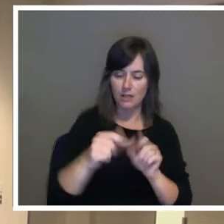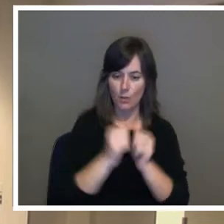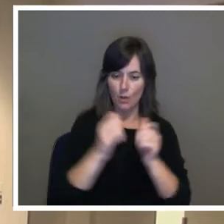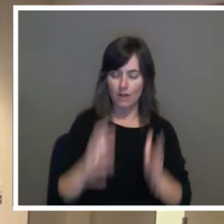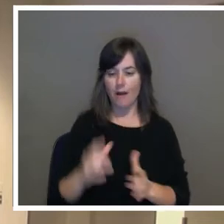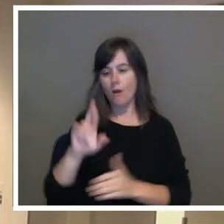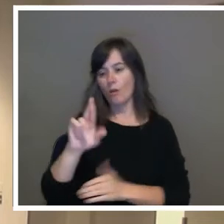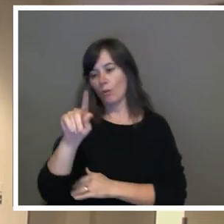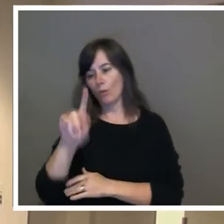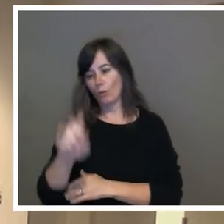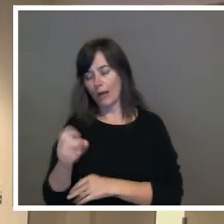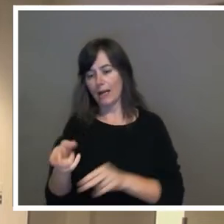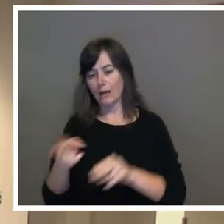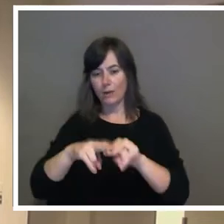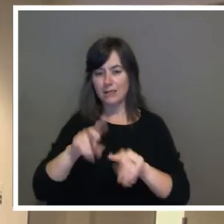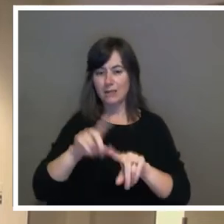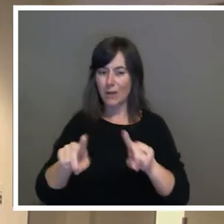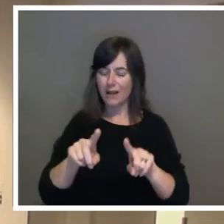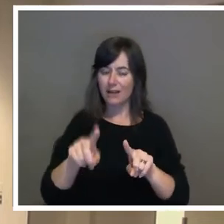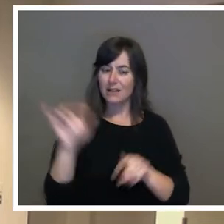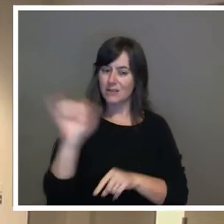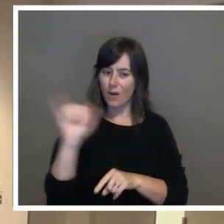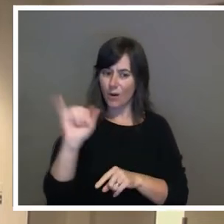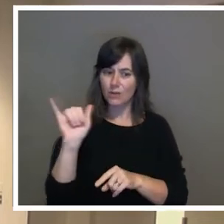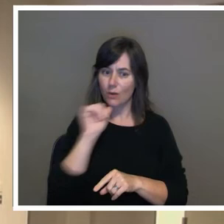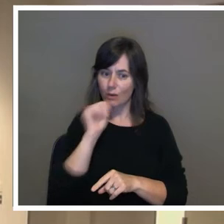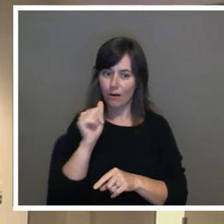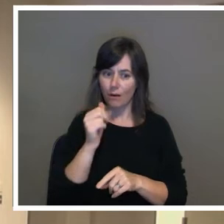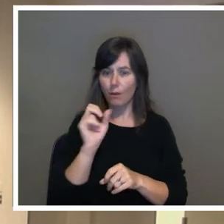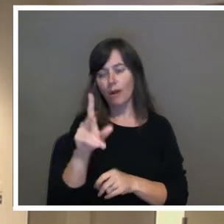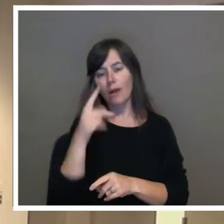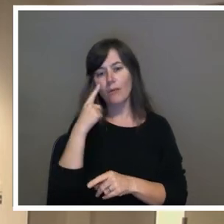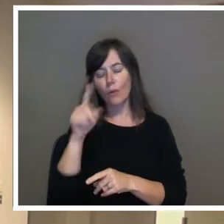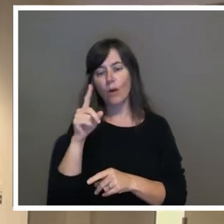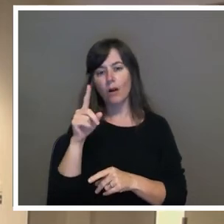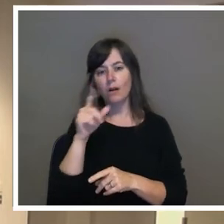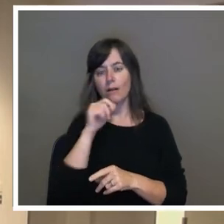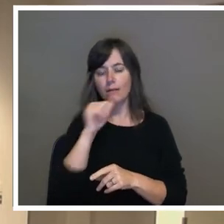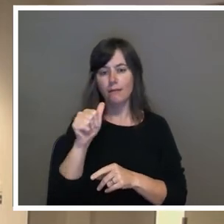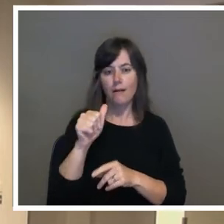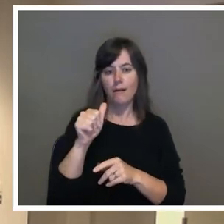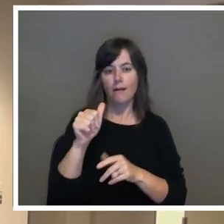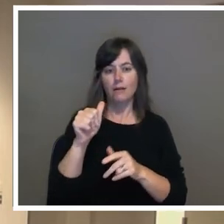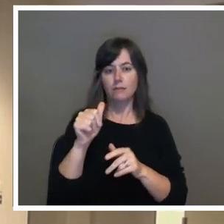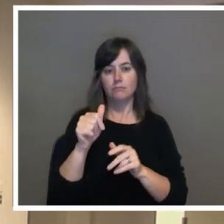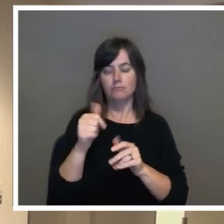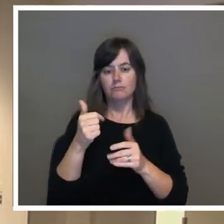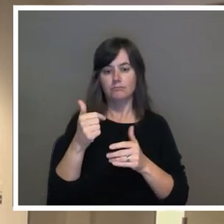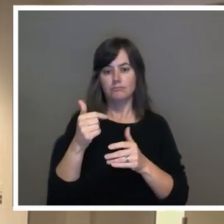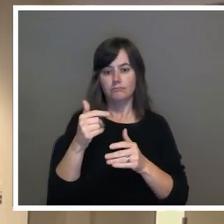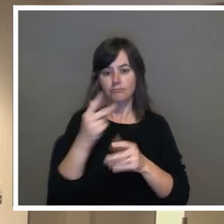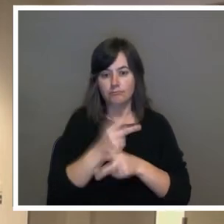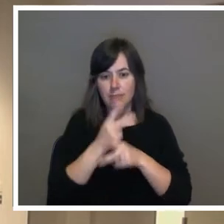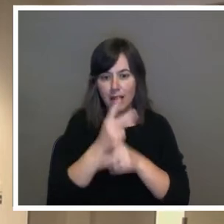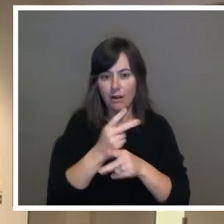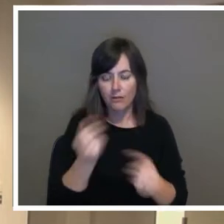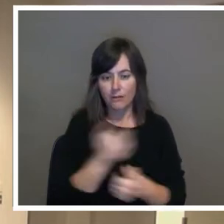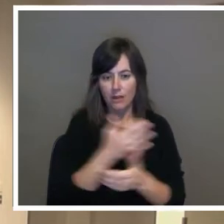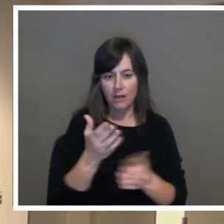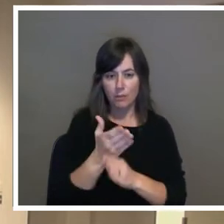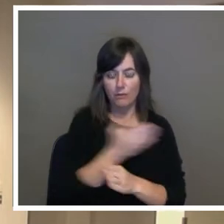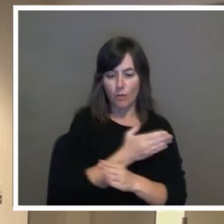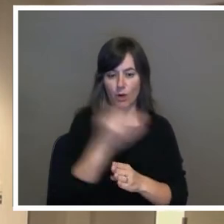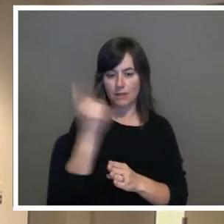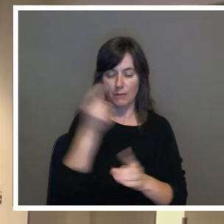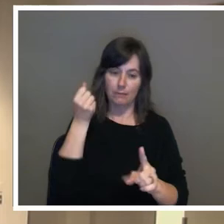not stay on top of weatherization you keep stating that you all have saved around nine hundred million dollars when just about a year or